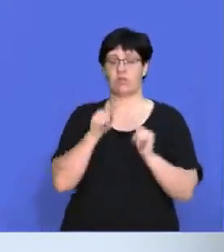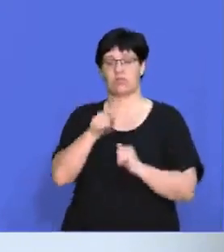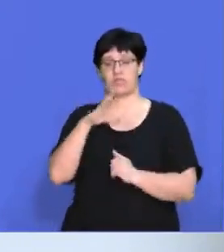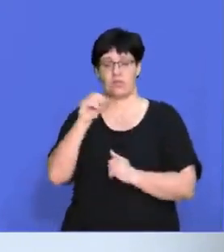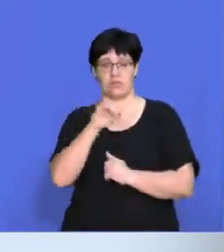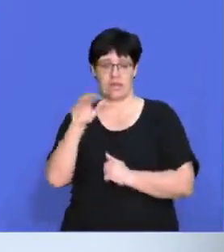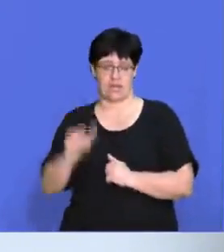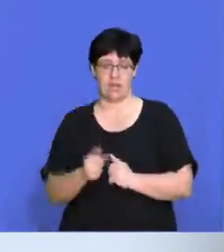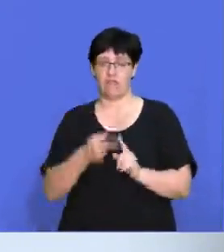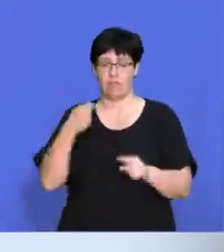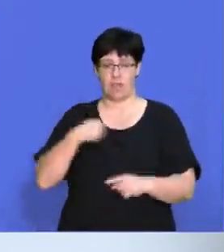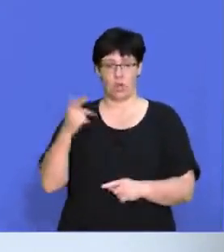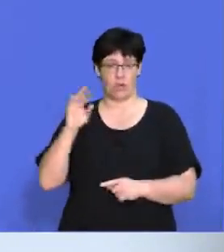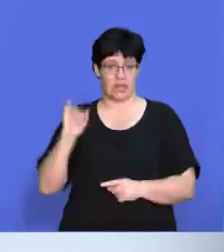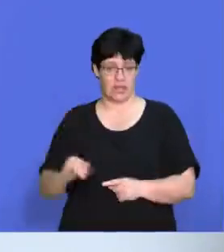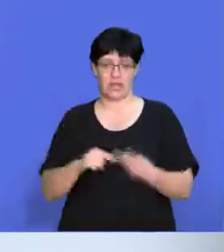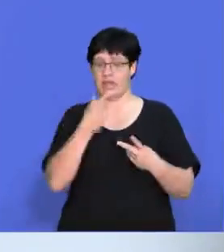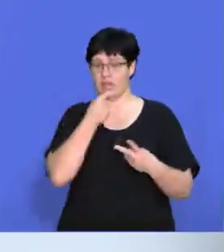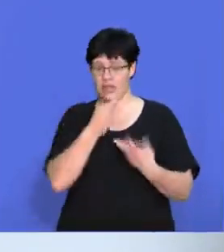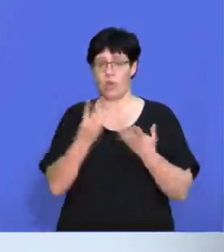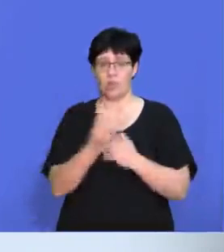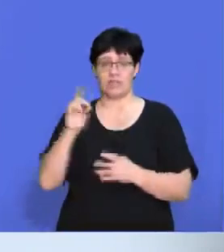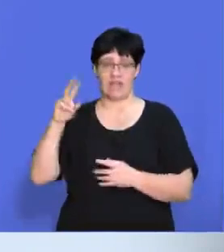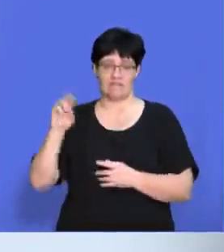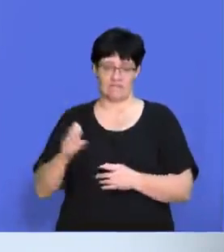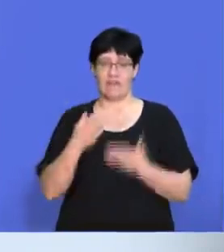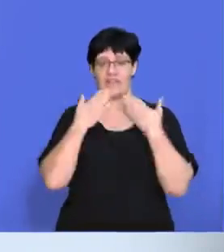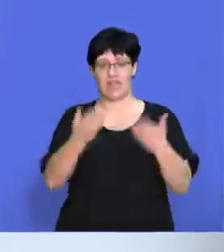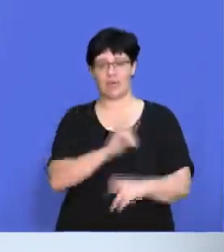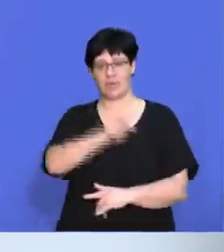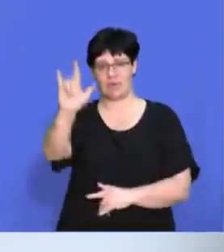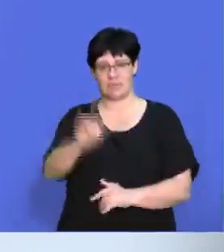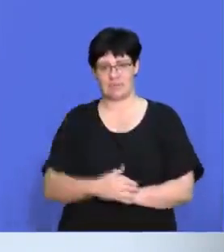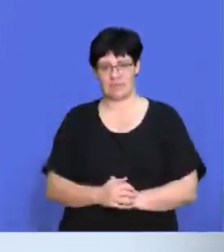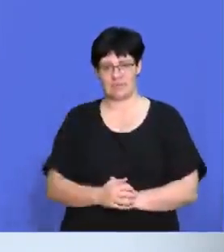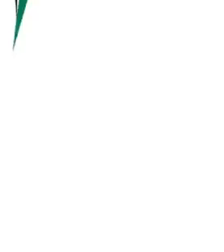.za. From me, Luni, Nicolene and Dave, thank you and goodbye.